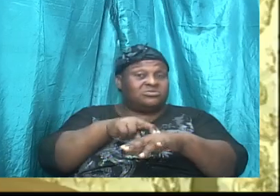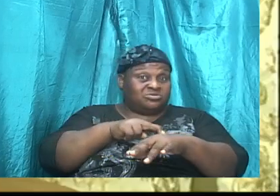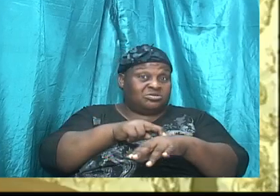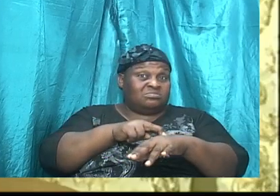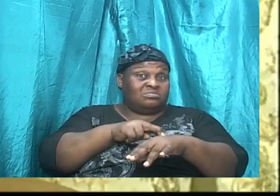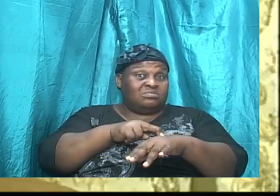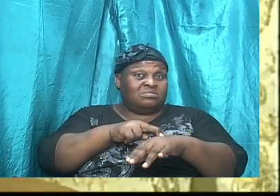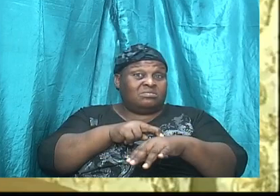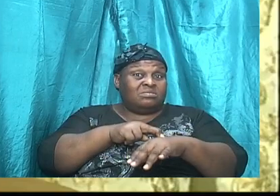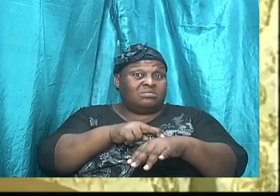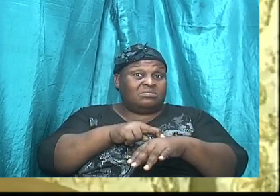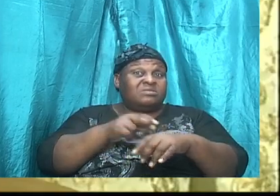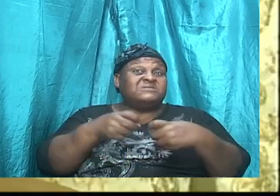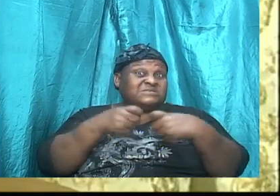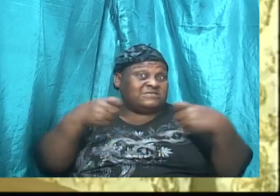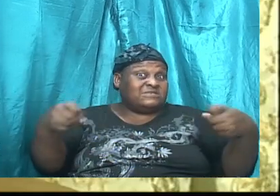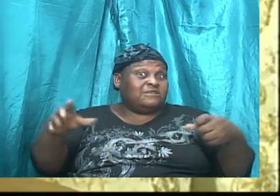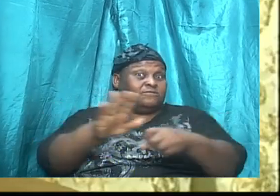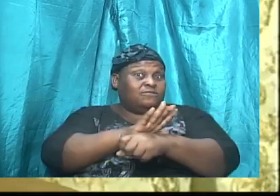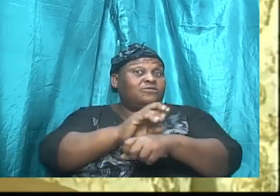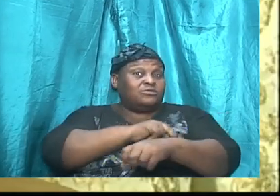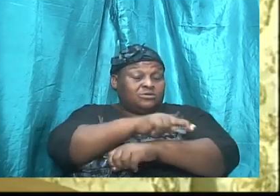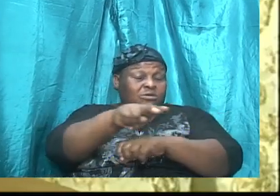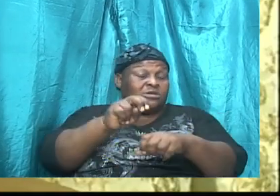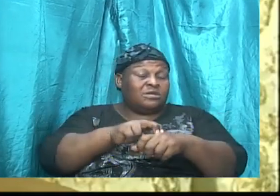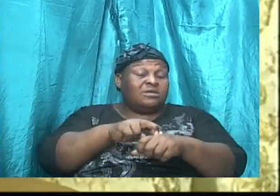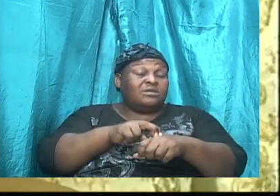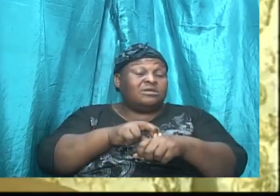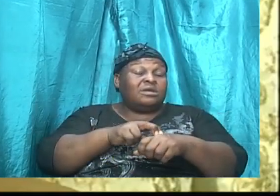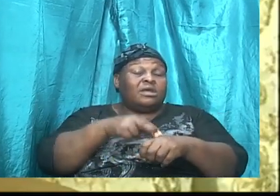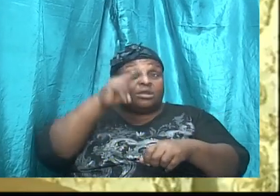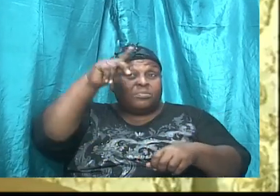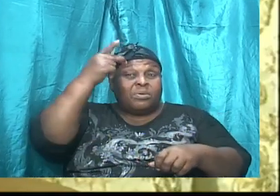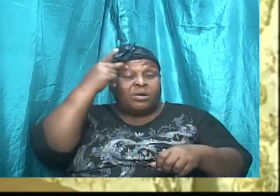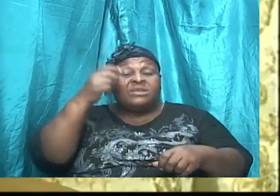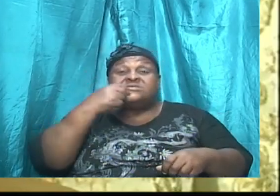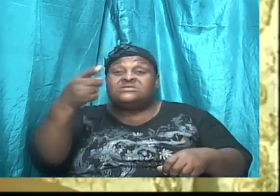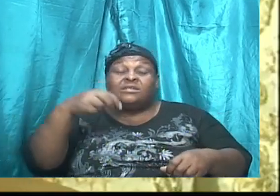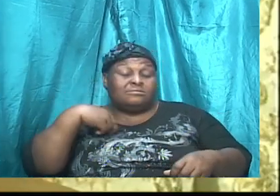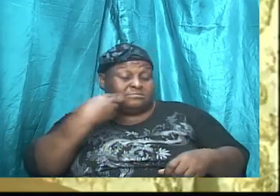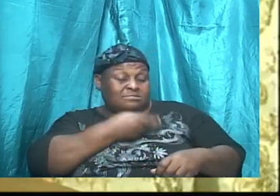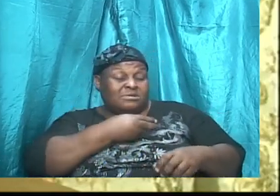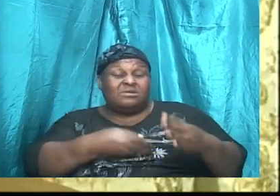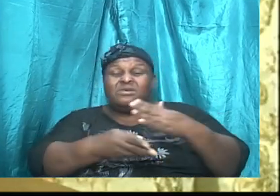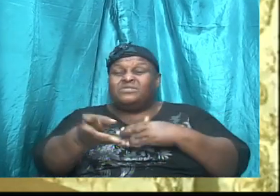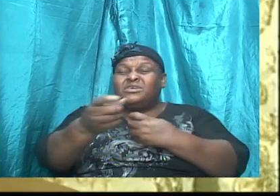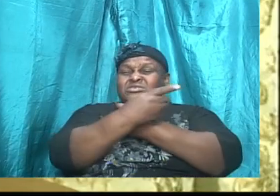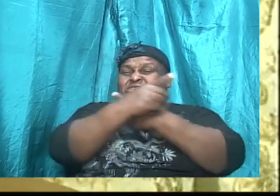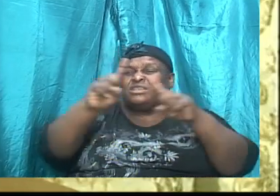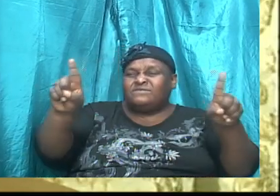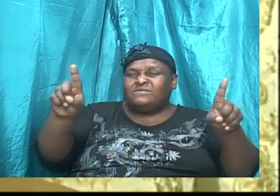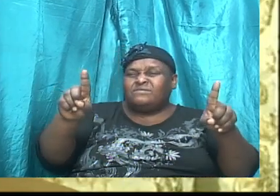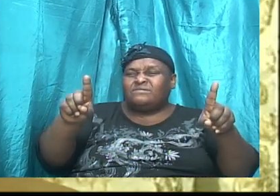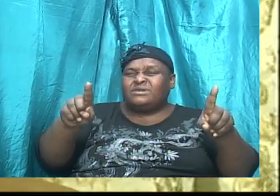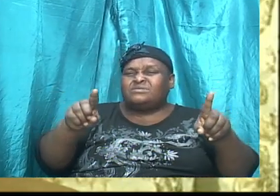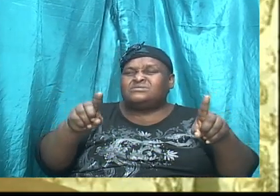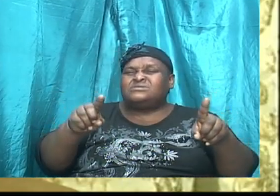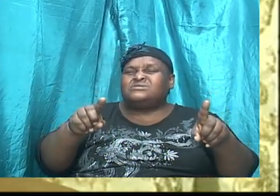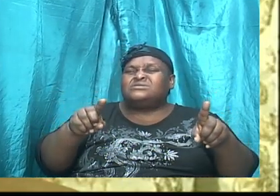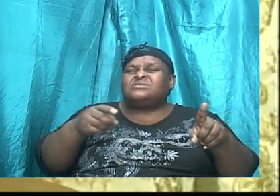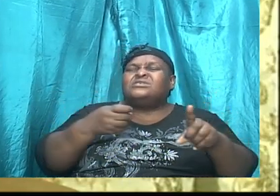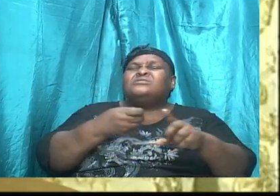And he's showing that there is deliverance from the sinful nature, or rather that